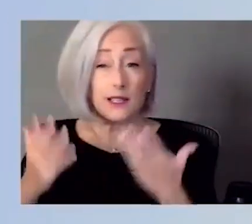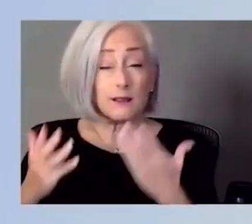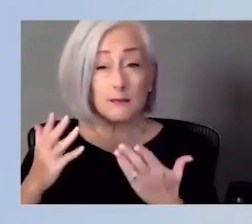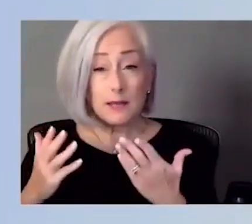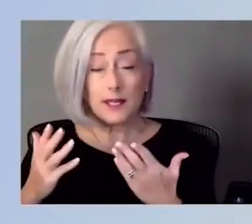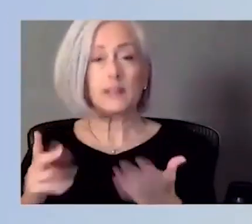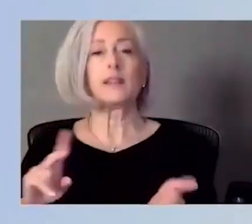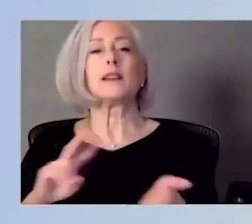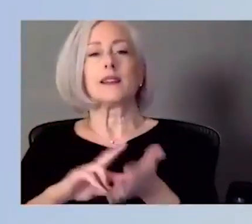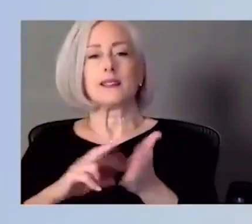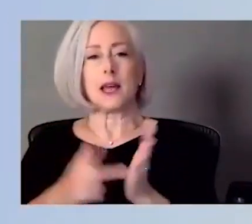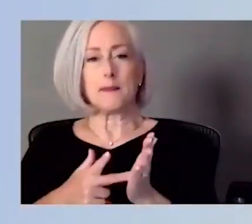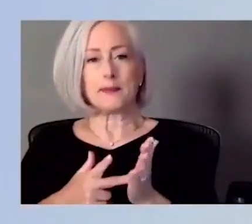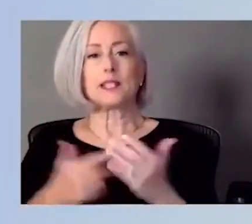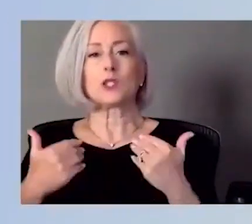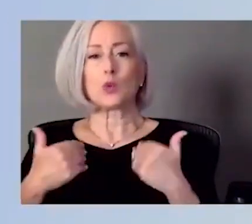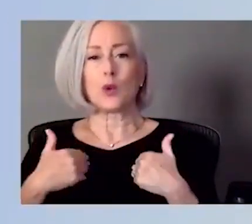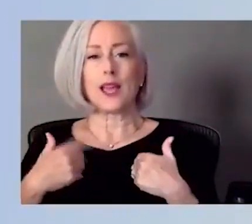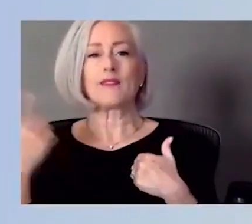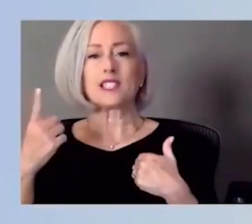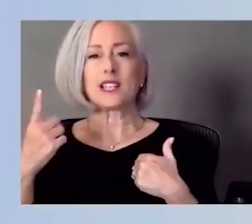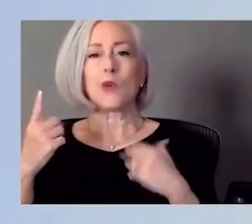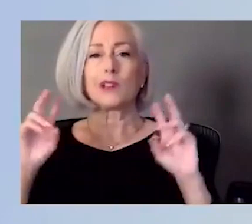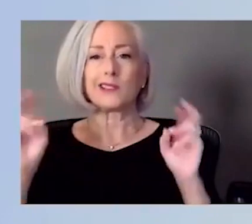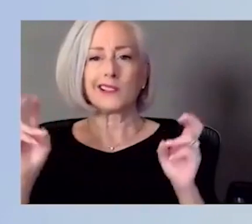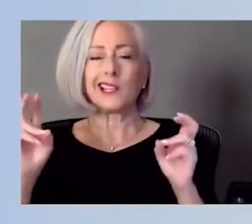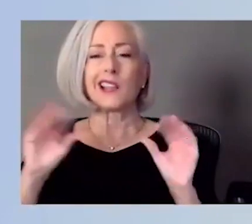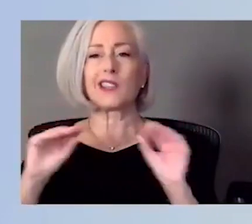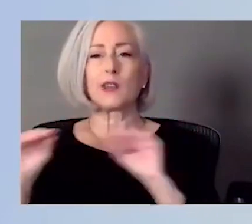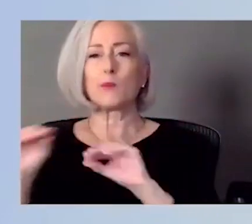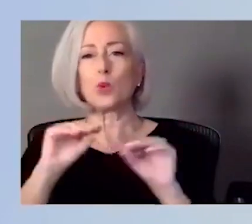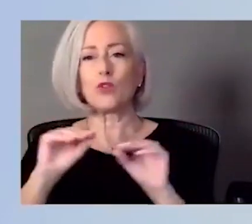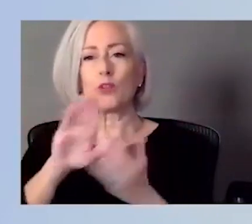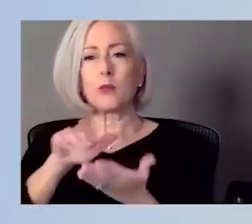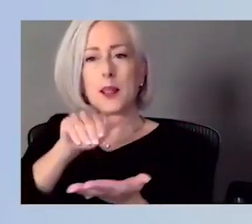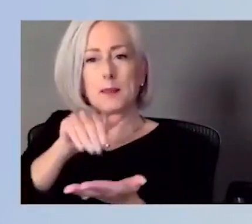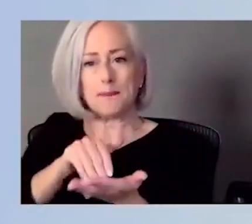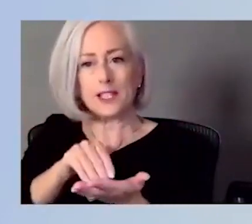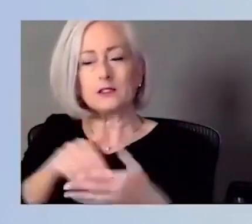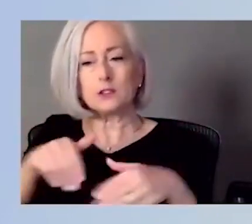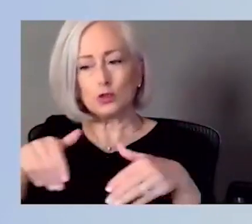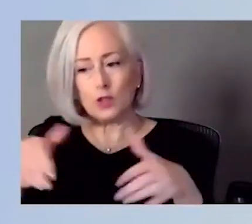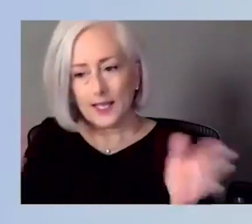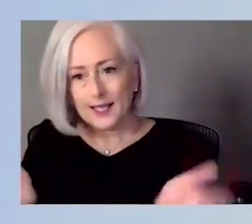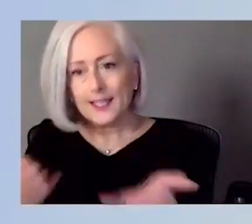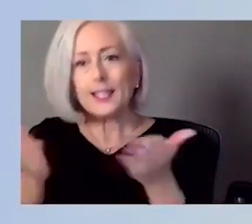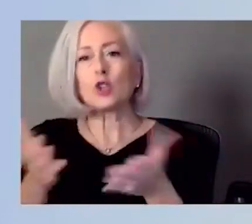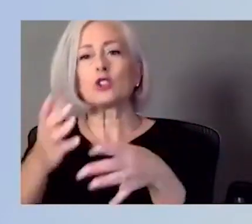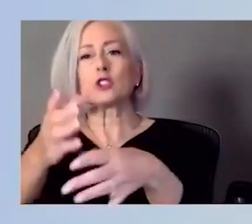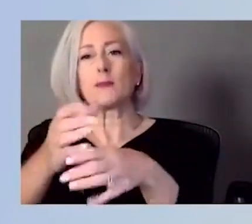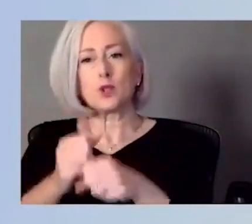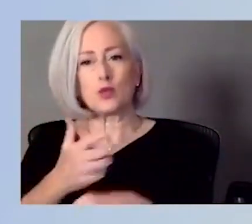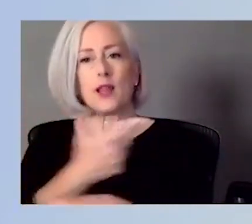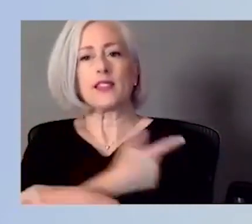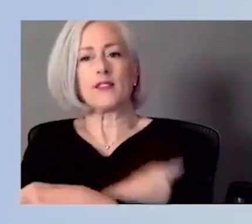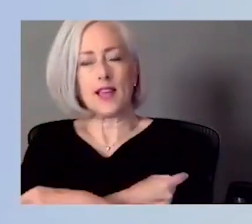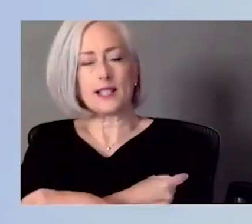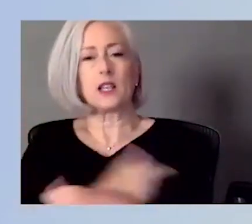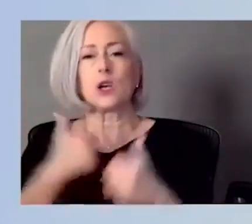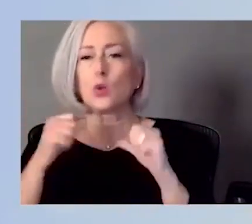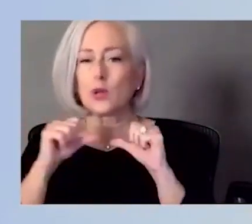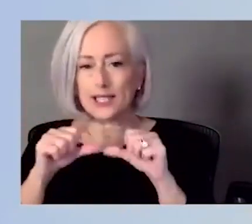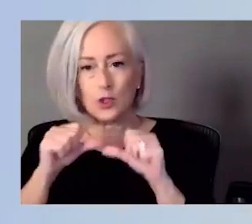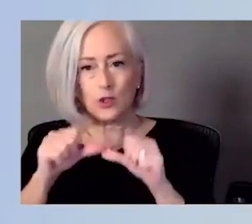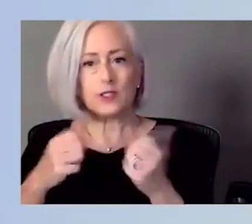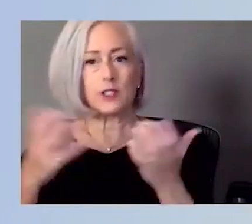in what we call the movable middle to get to vaccinations. And so we're continuing to have those conversations with folks in our